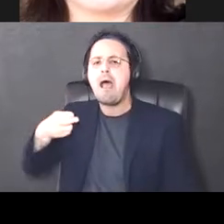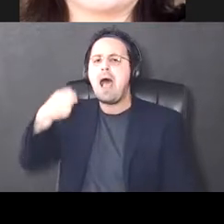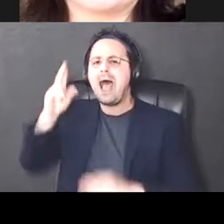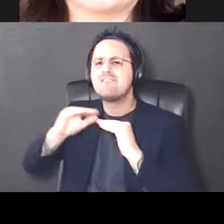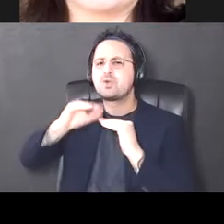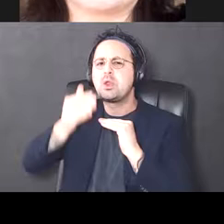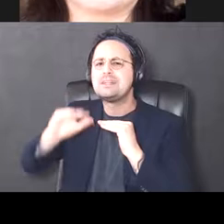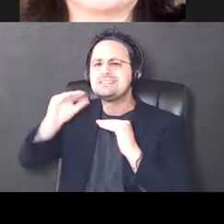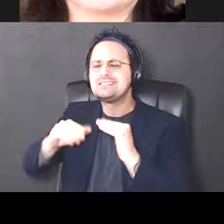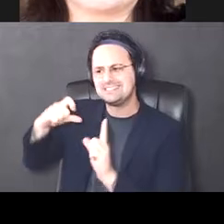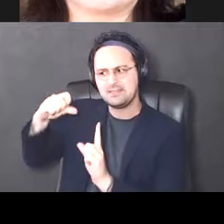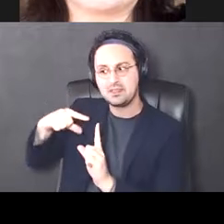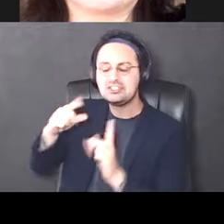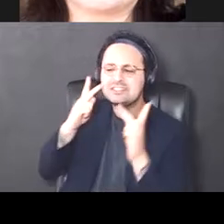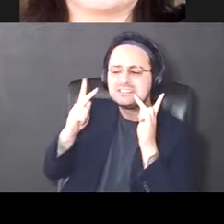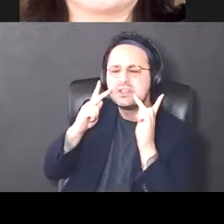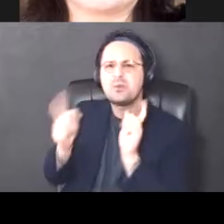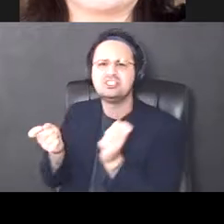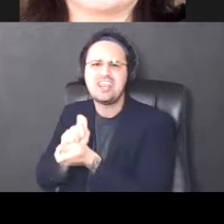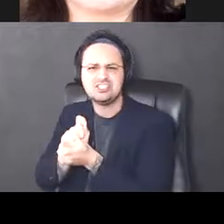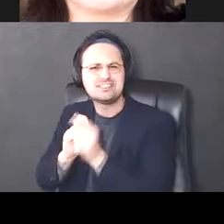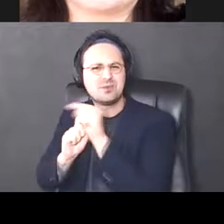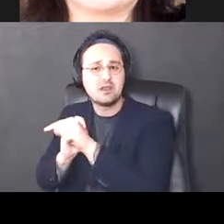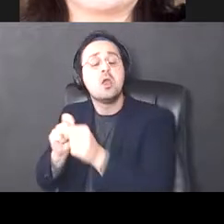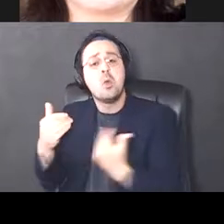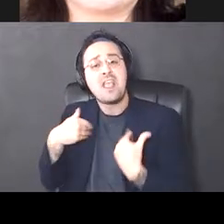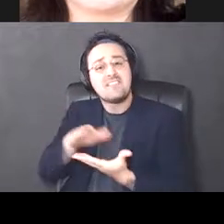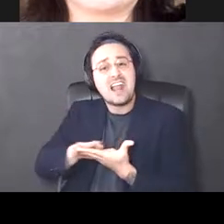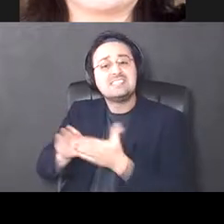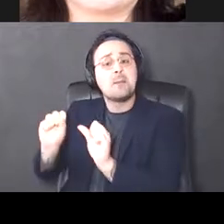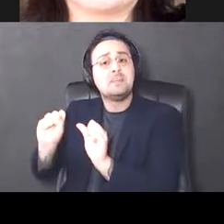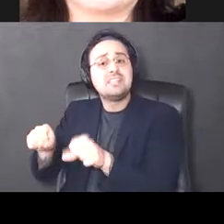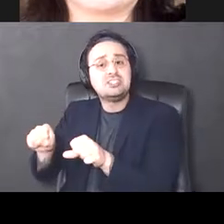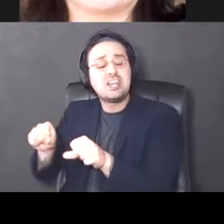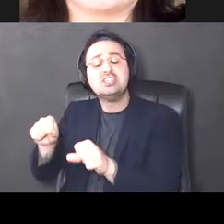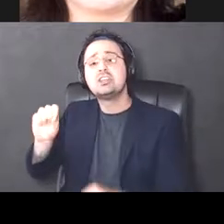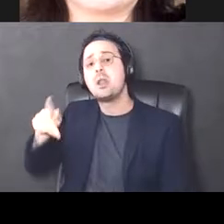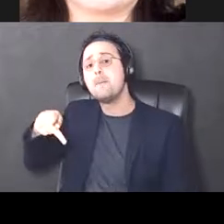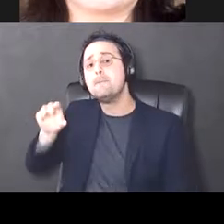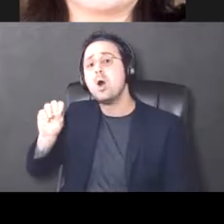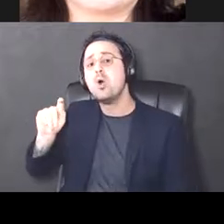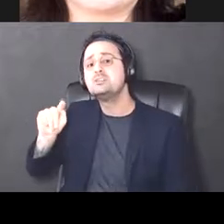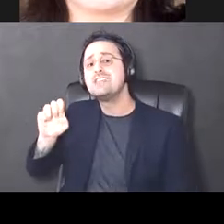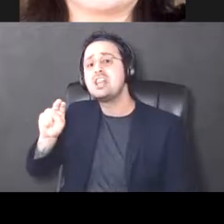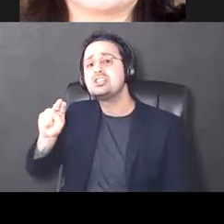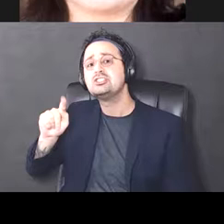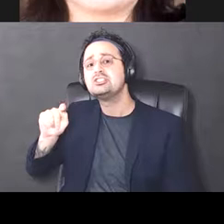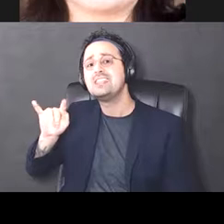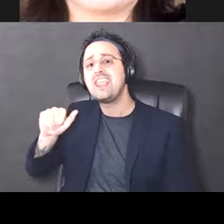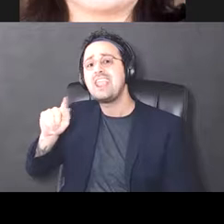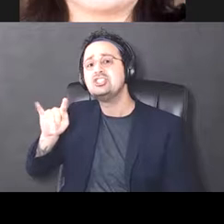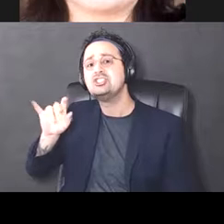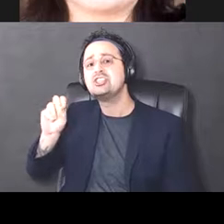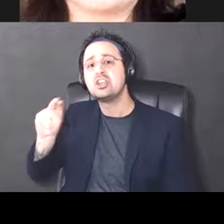potentiation of that synapse. Um, and we see nice potentiation in our sham controls and in animals that had this more